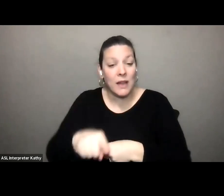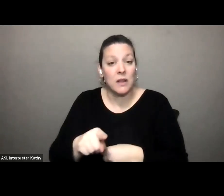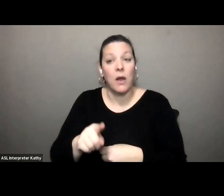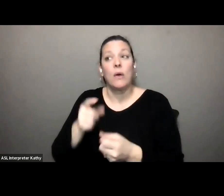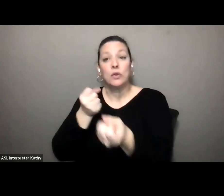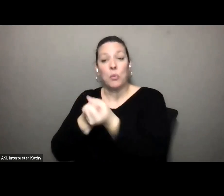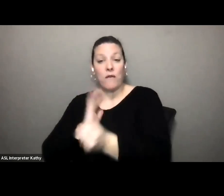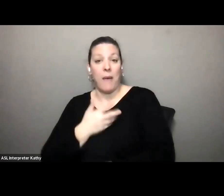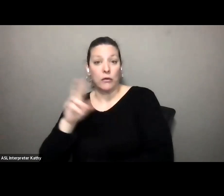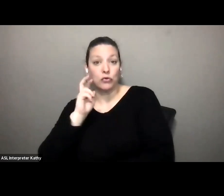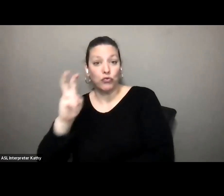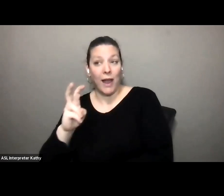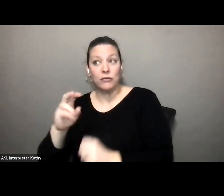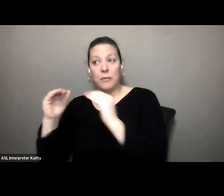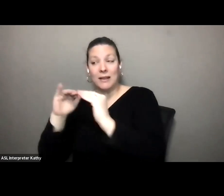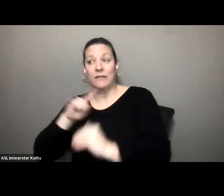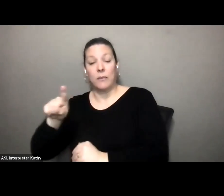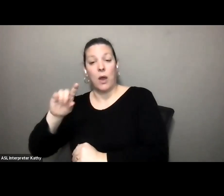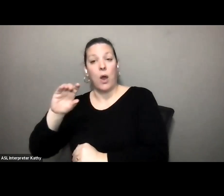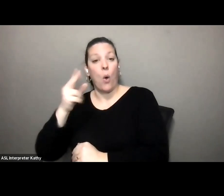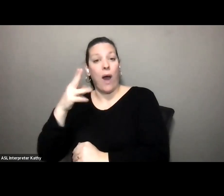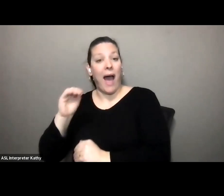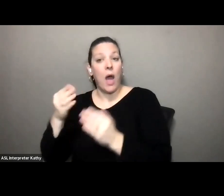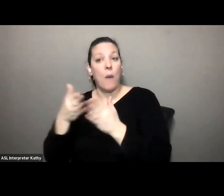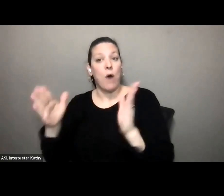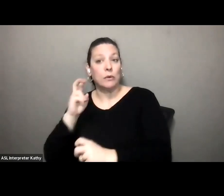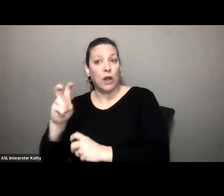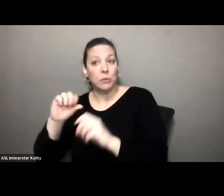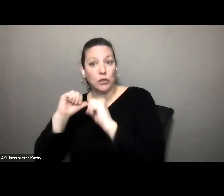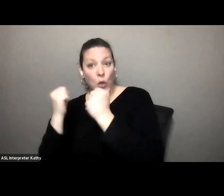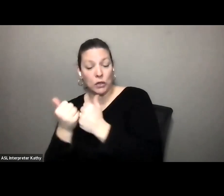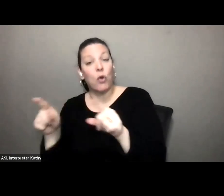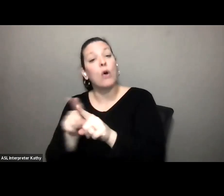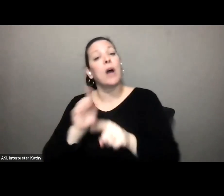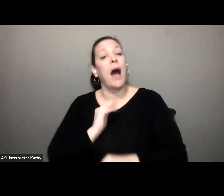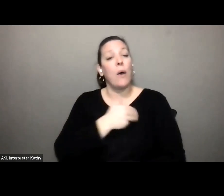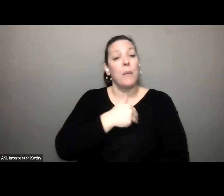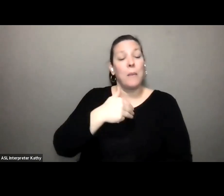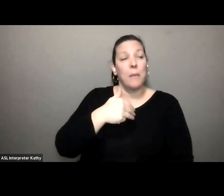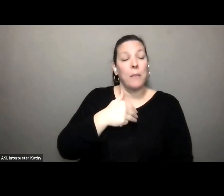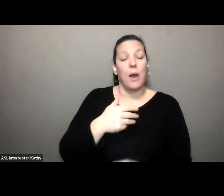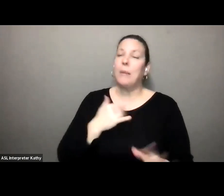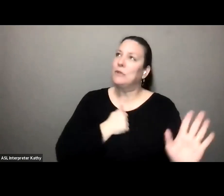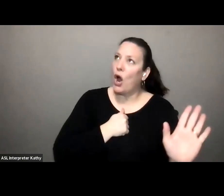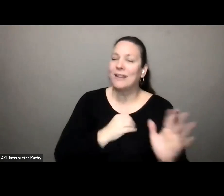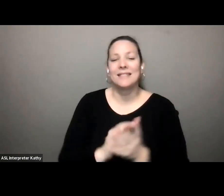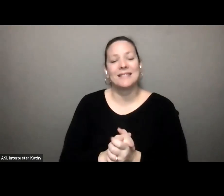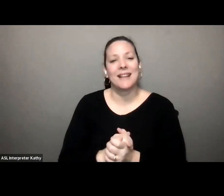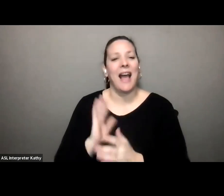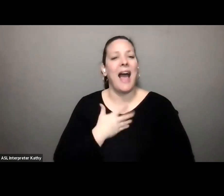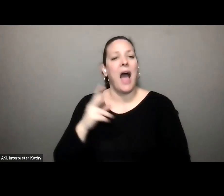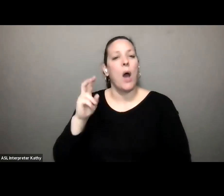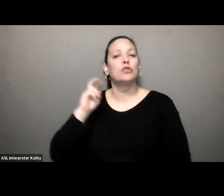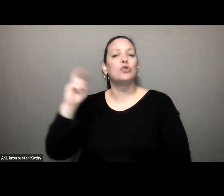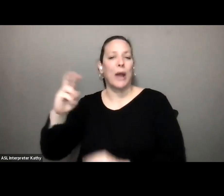peers within ohio so from the ohio public transportation association and along with our member or i'm sorry our transit